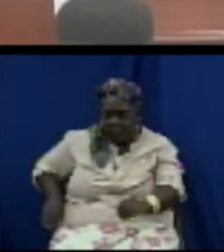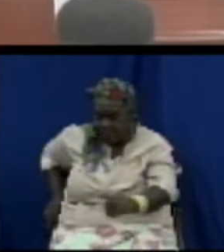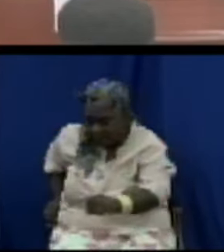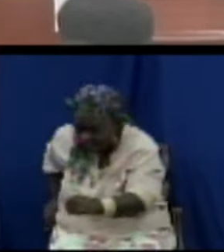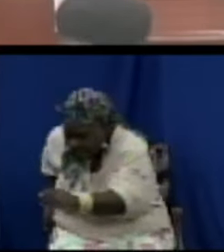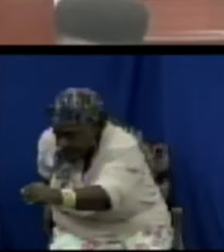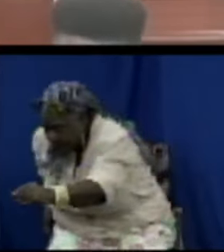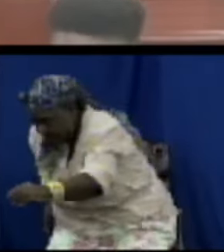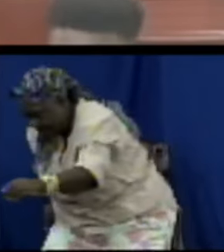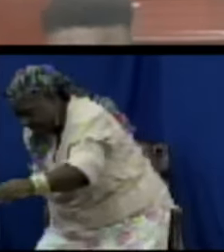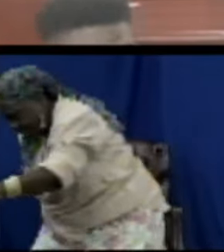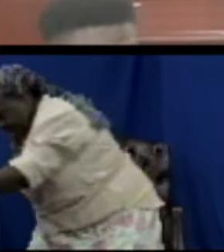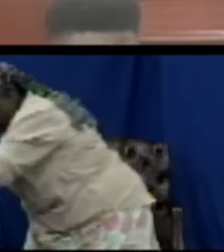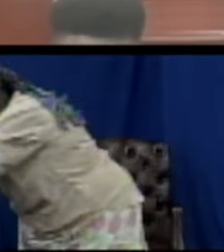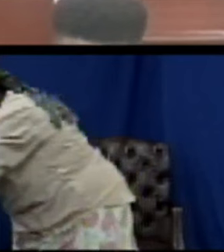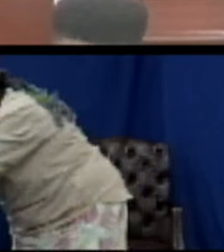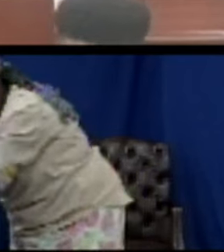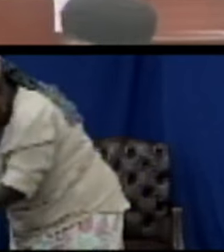is there another presenter